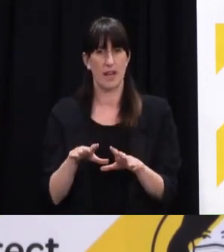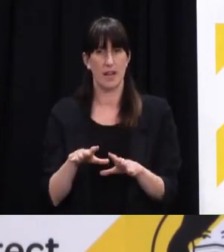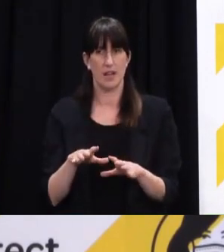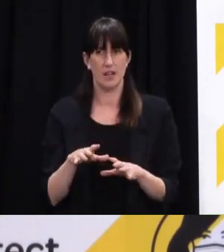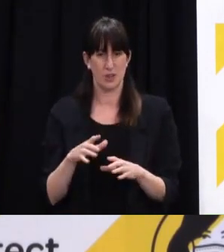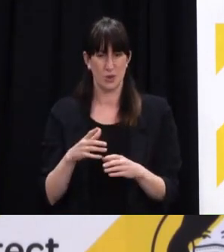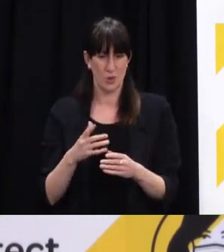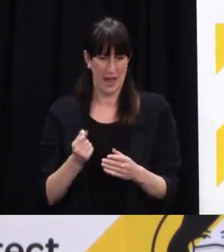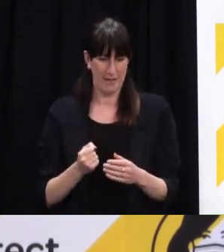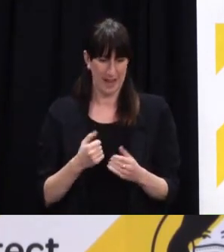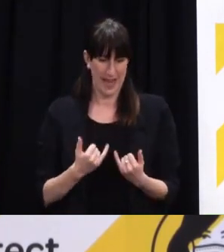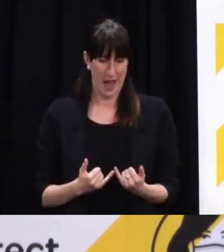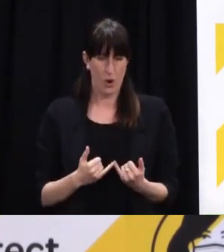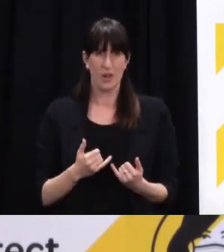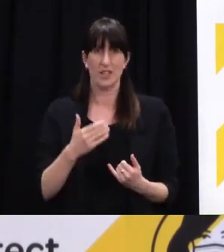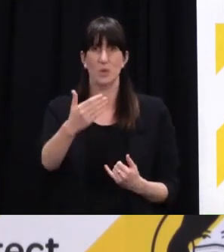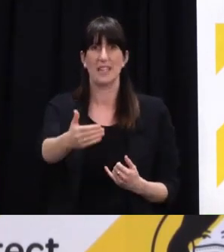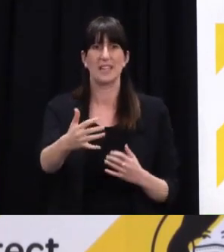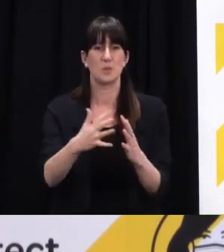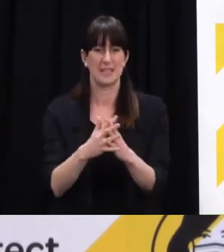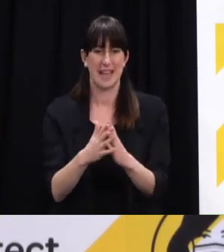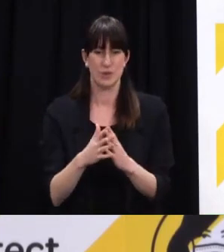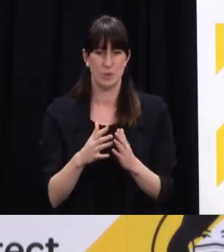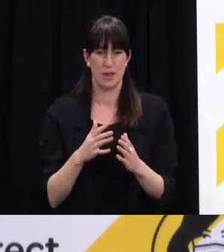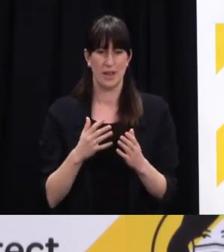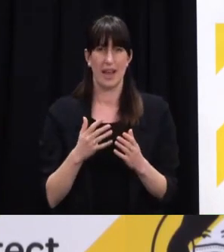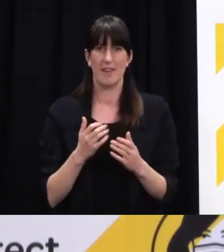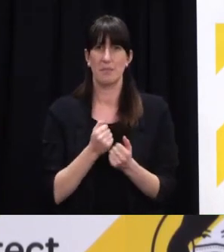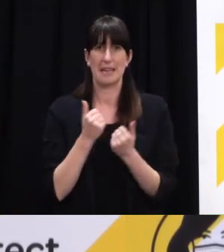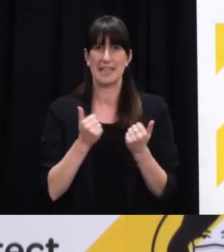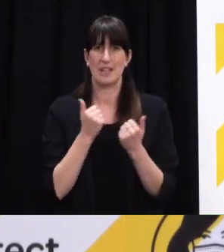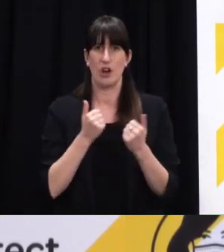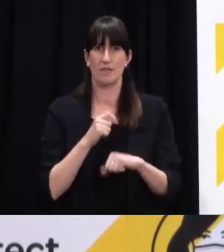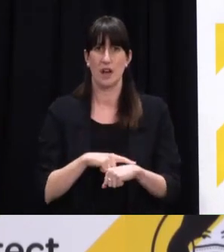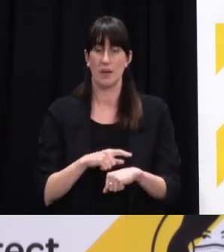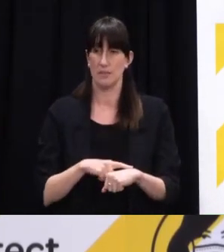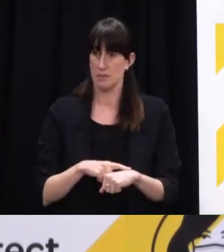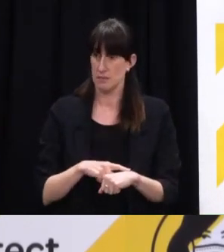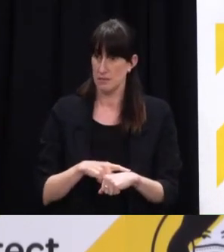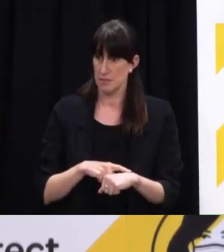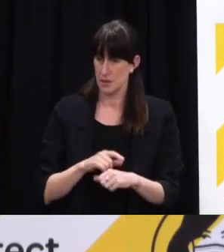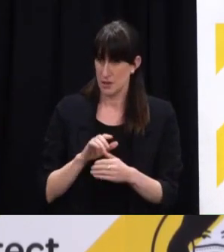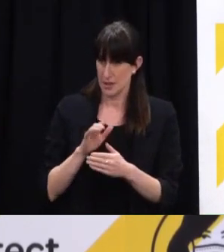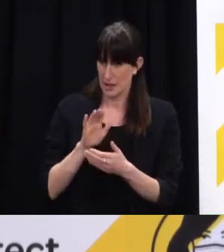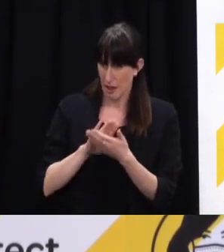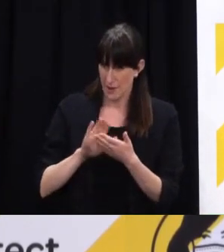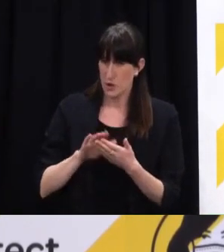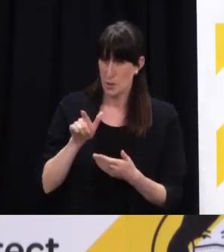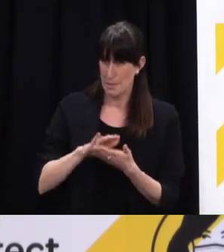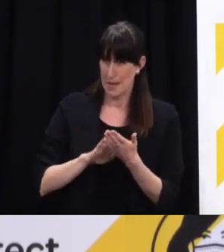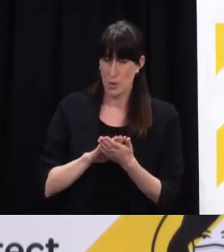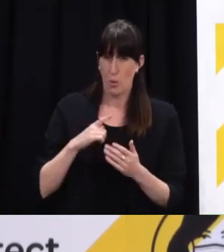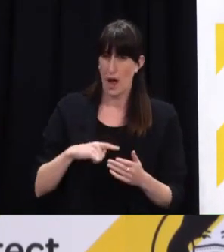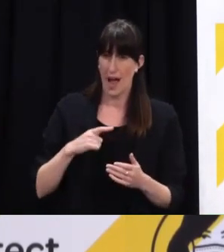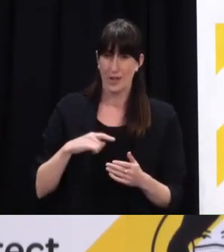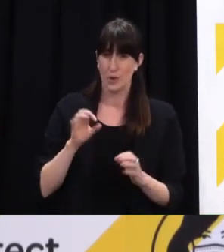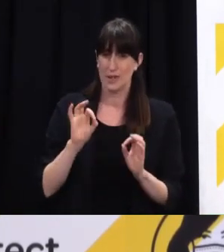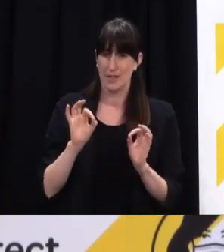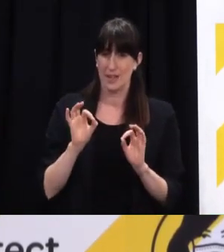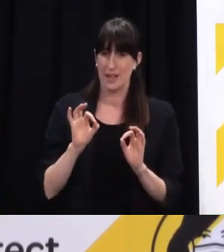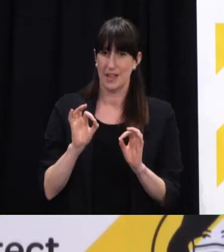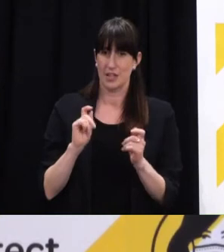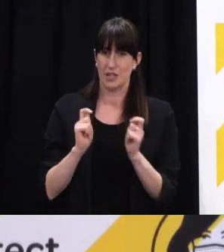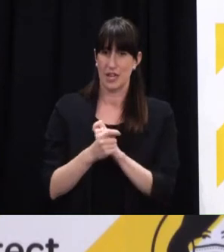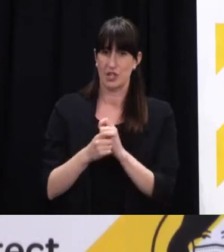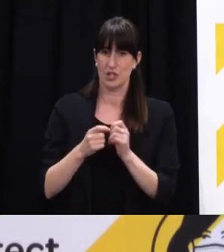So I guess the question I'm trying to get an answer to You want to know why we didn't bring it back in at some point? Well, you've brought it back in now but the